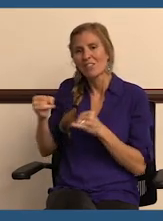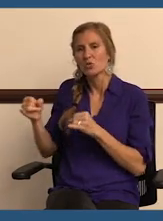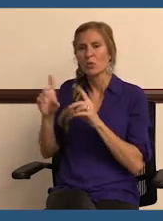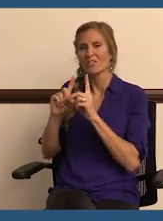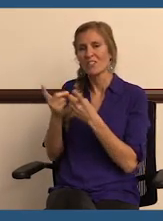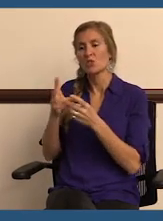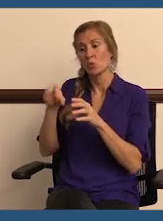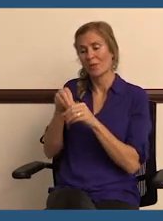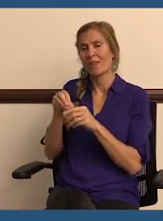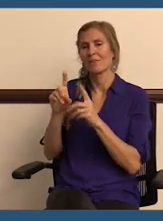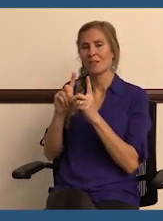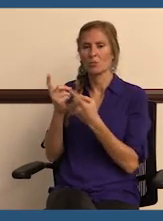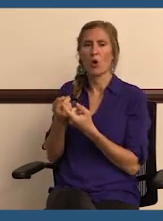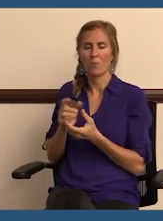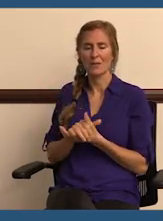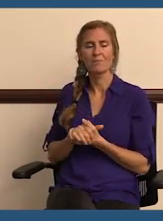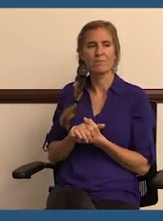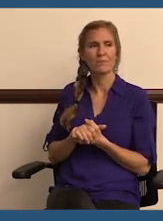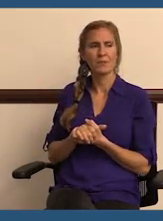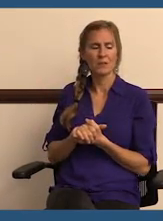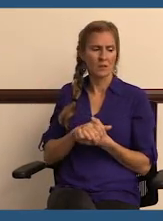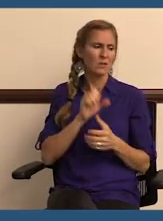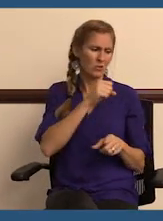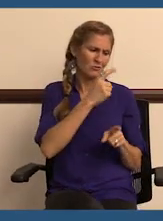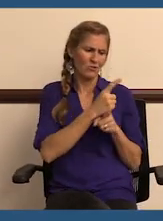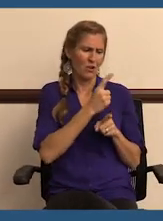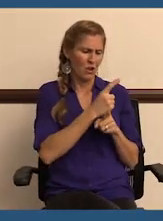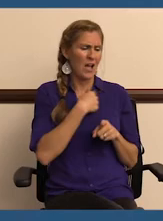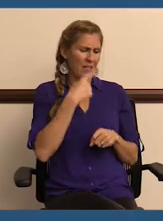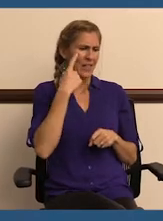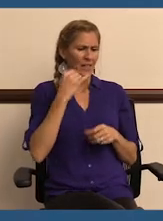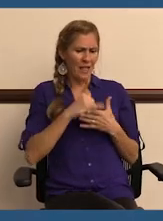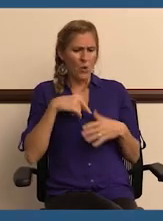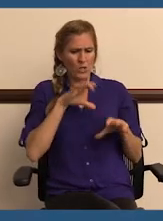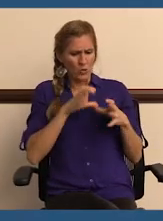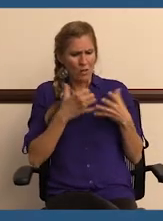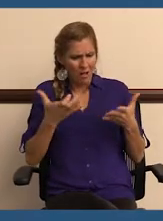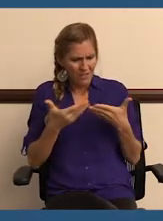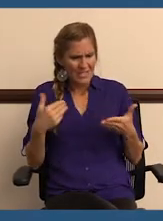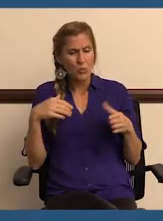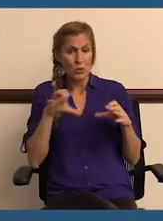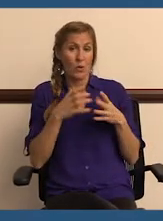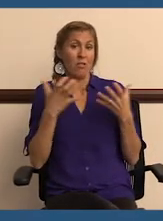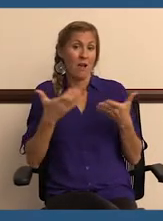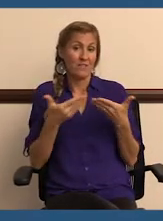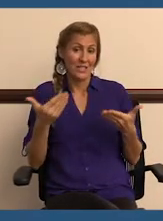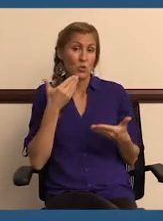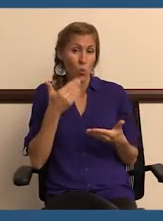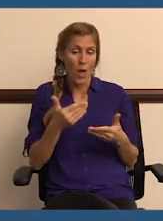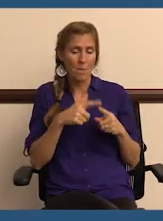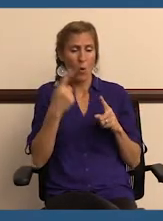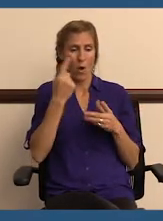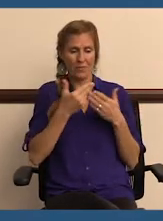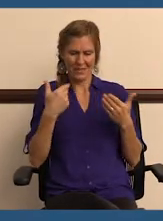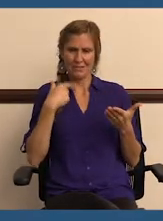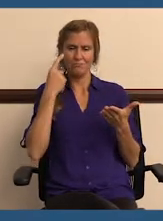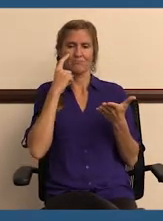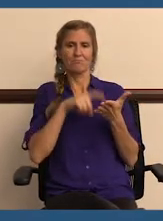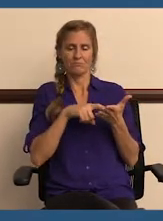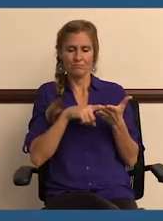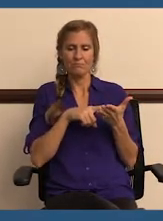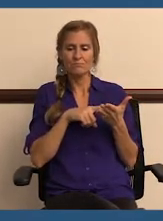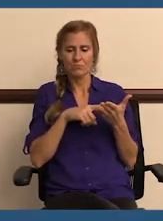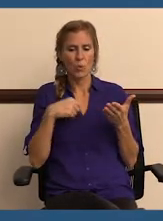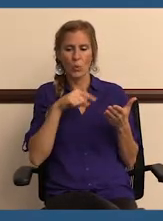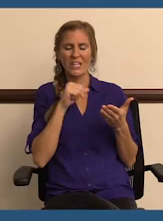individual divisions within the department. Absolutely. So, you I think we do a lot of things and we do a lot of things well, but